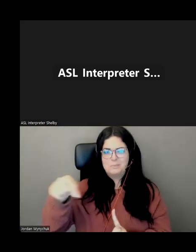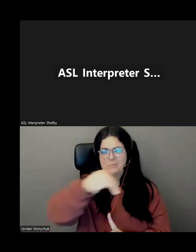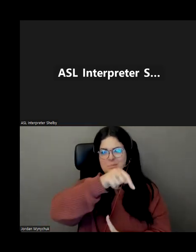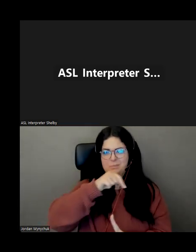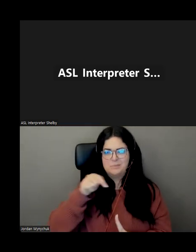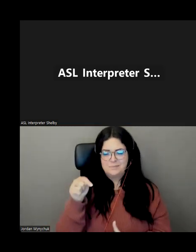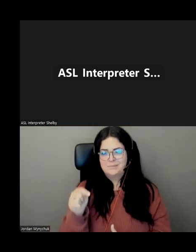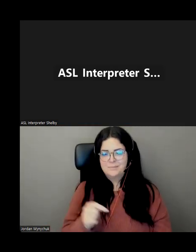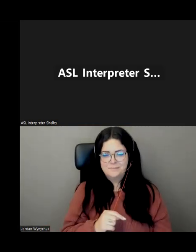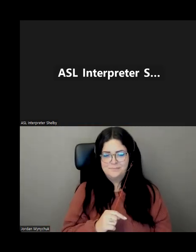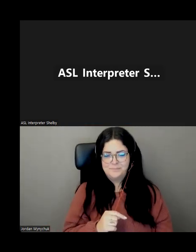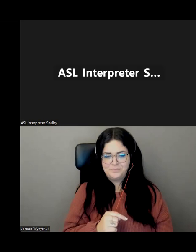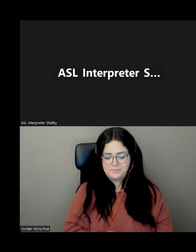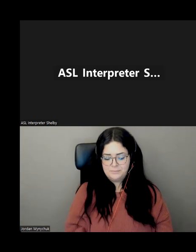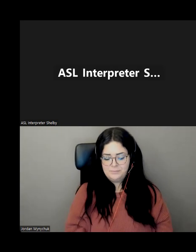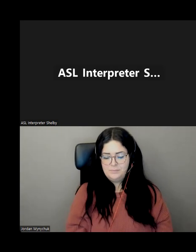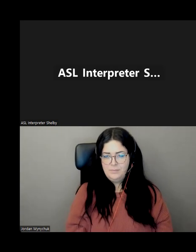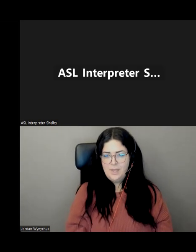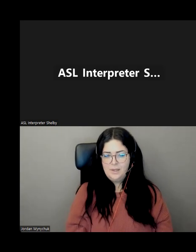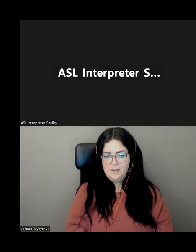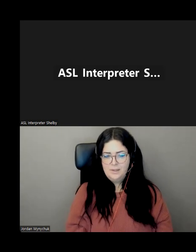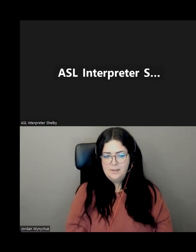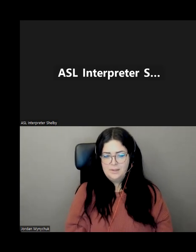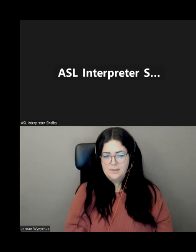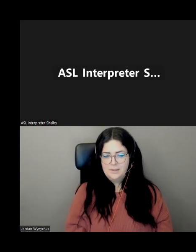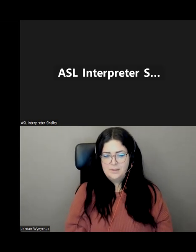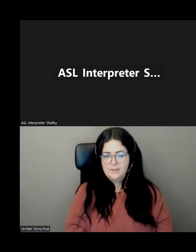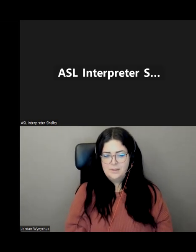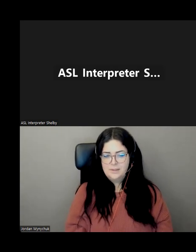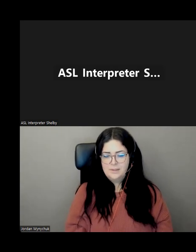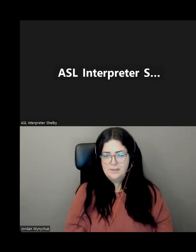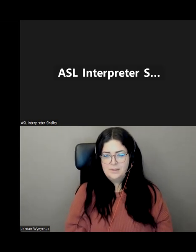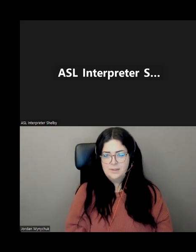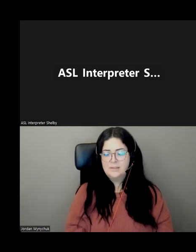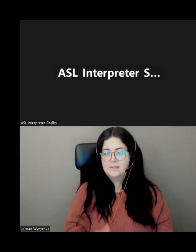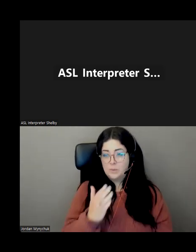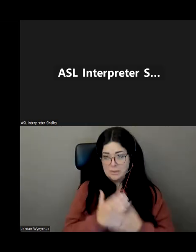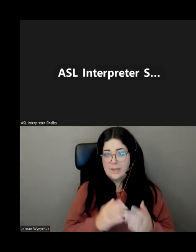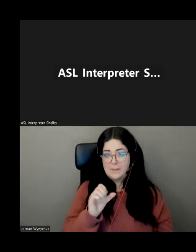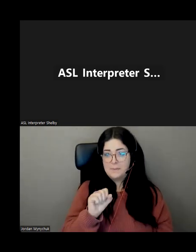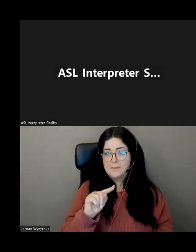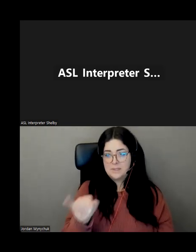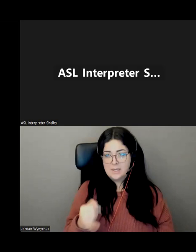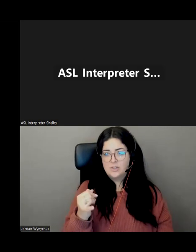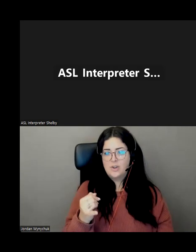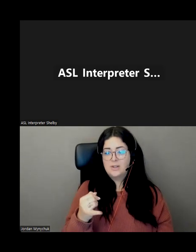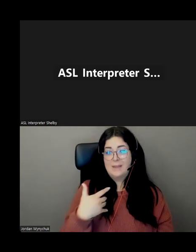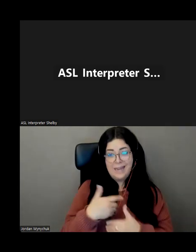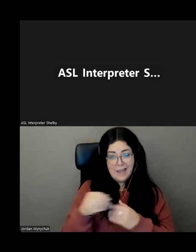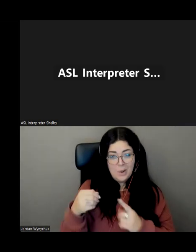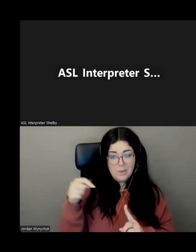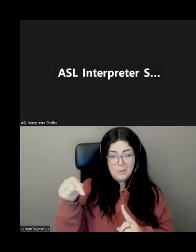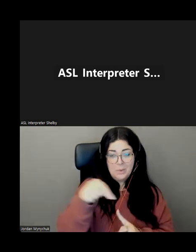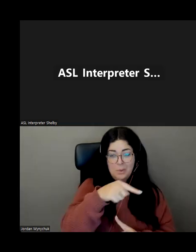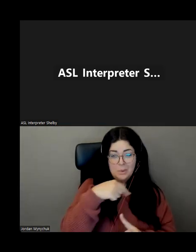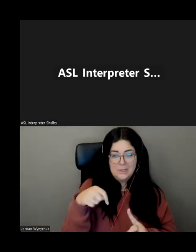um but i know there's some in uh i know there's some in st john's but as far as rural newfoundland i would i would